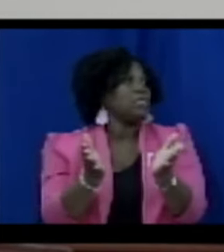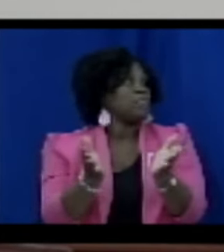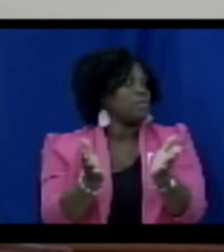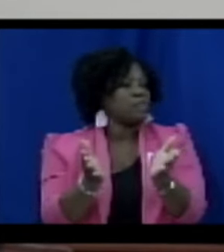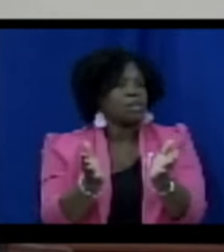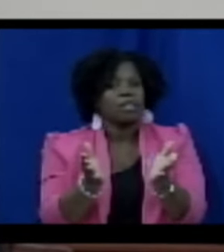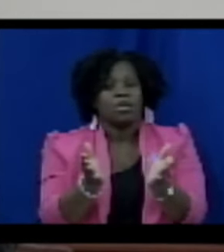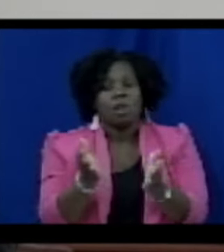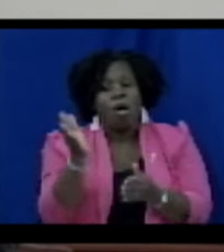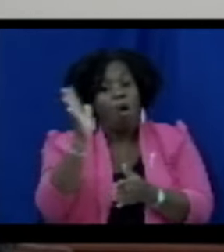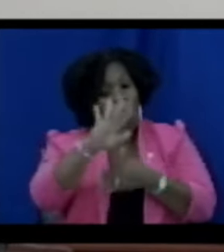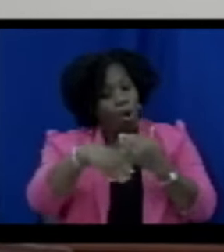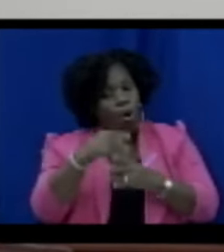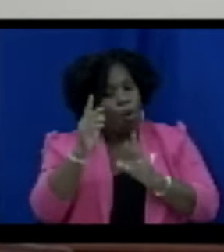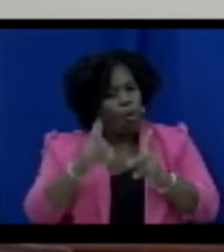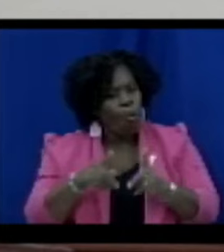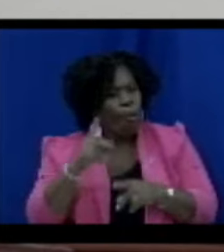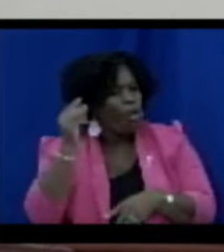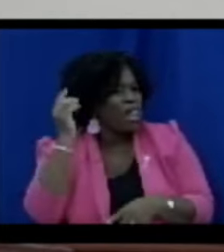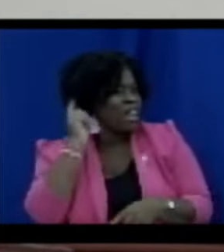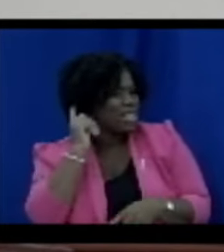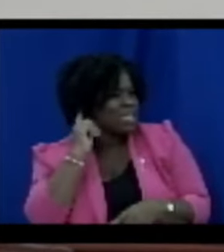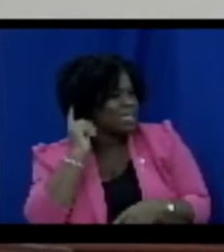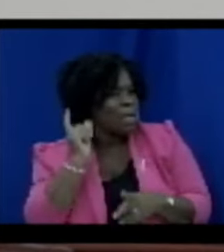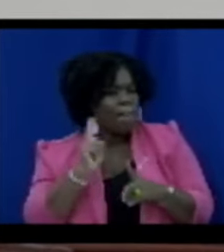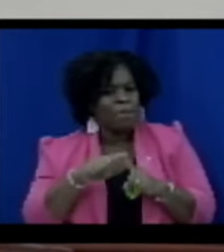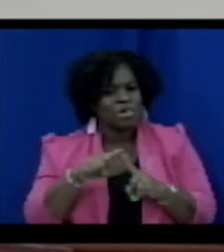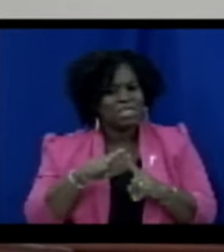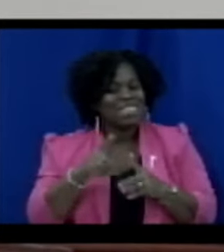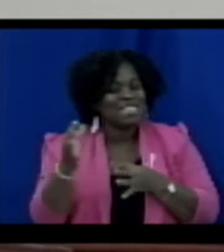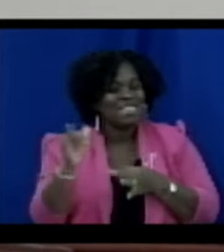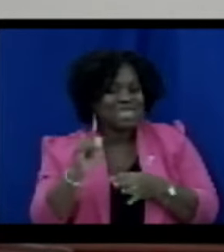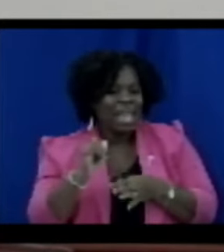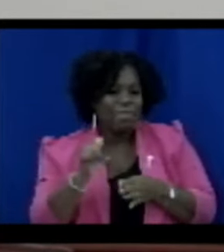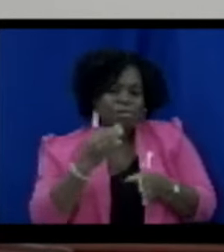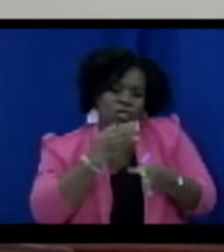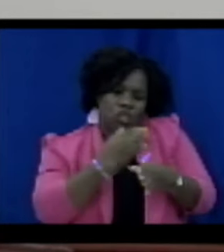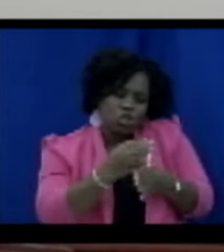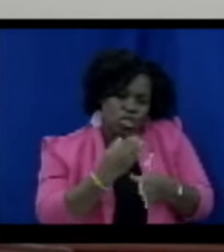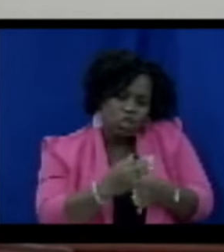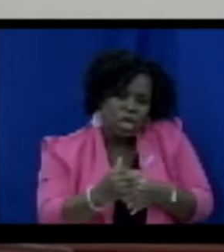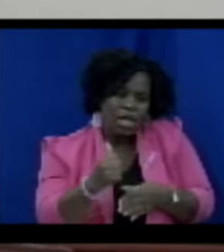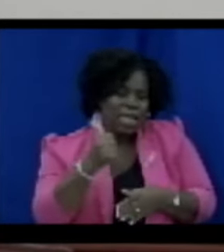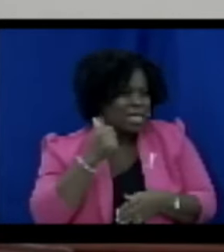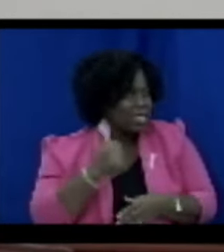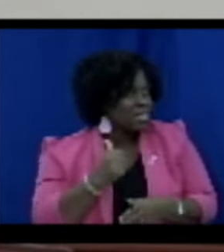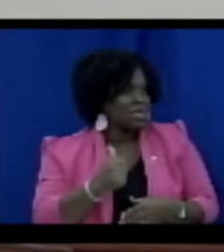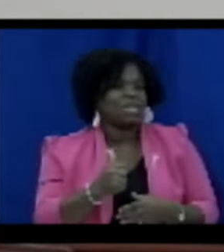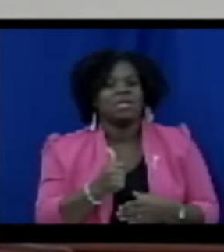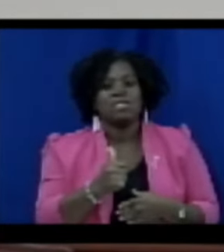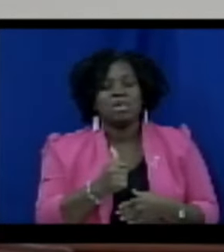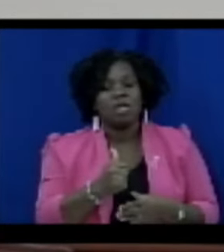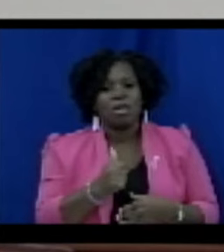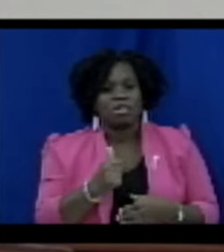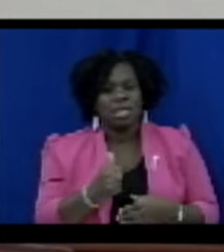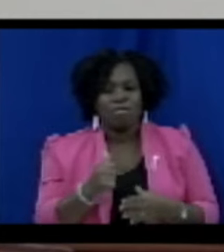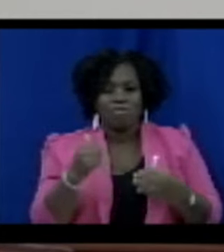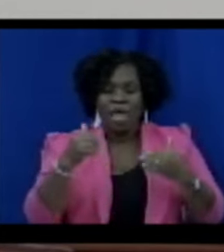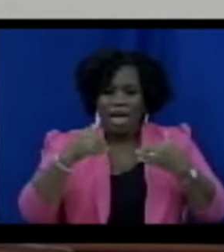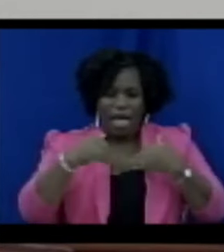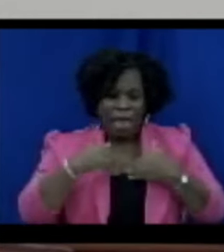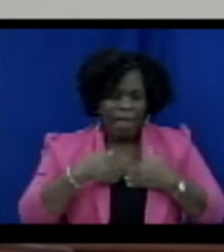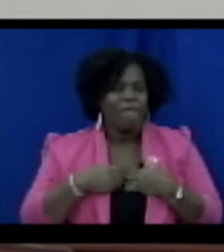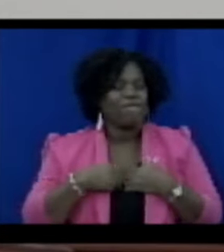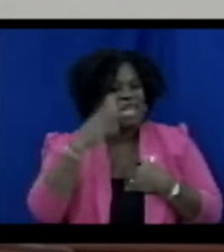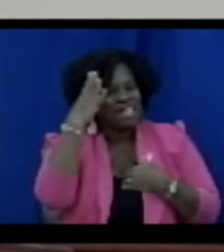listening. But she also gave her personal story of dealing with the scourge of breast cancer, what